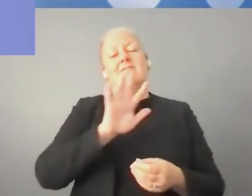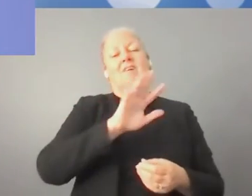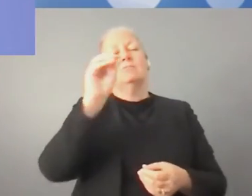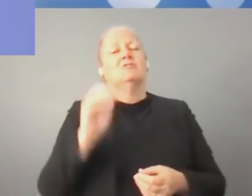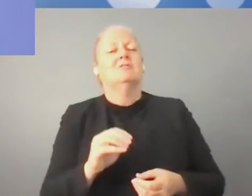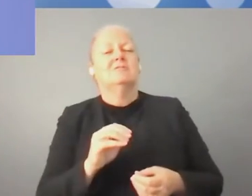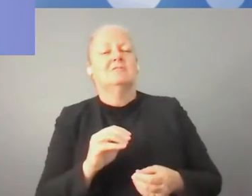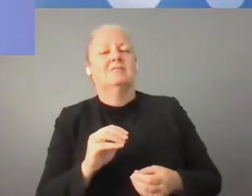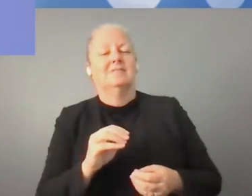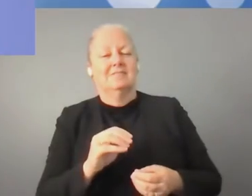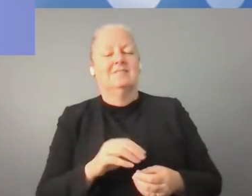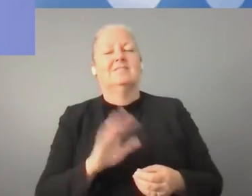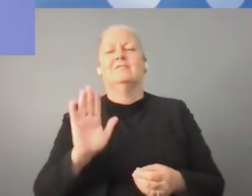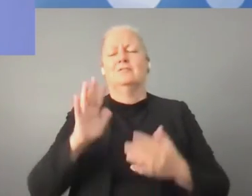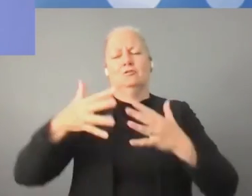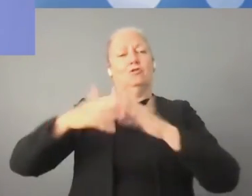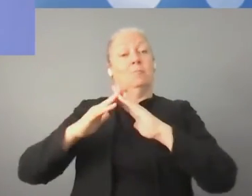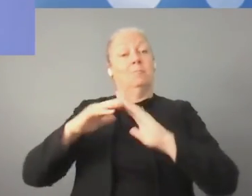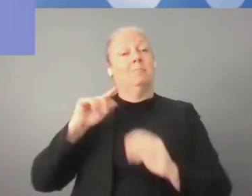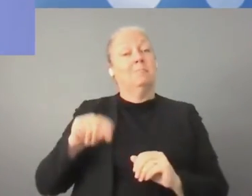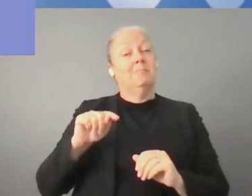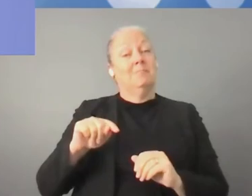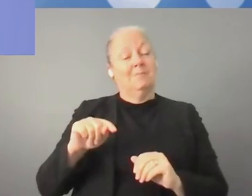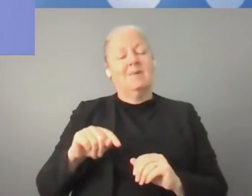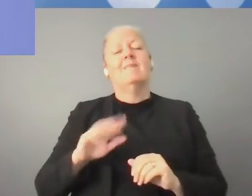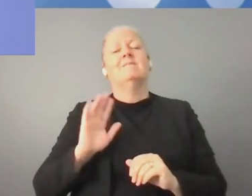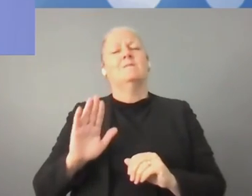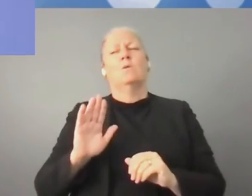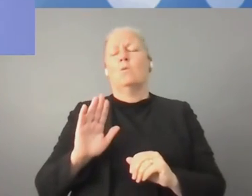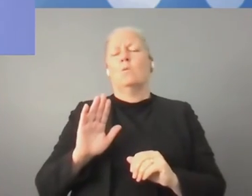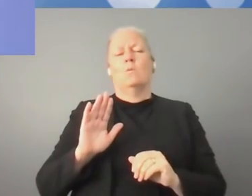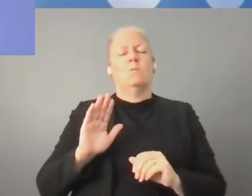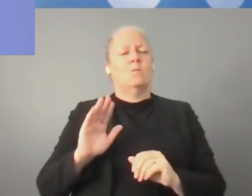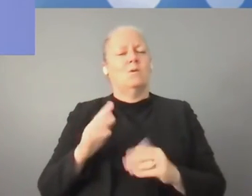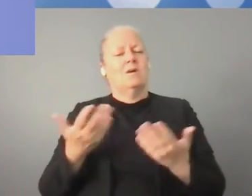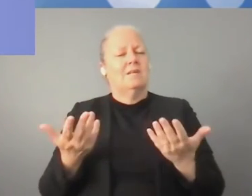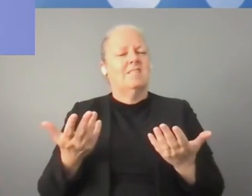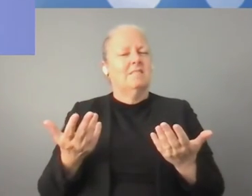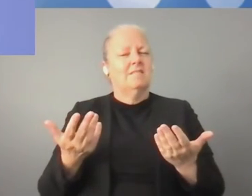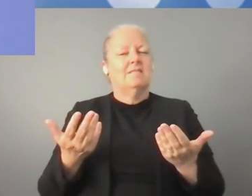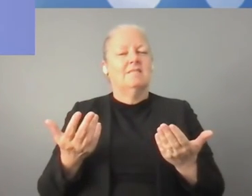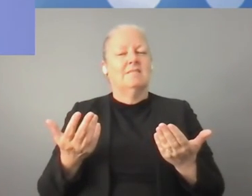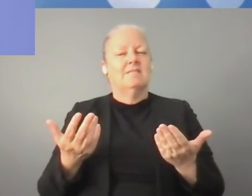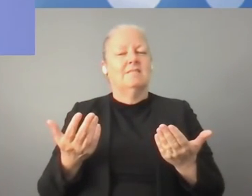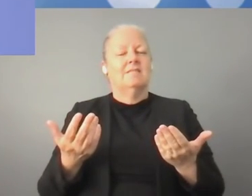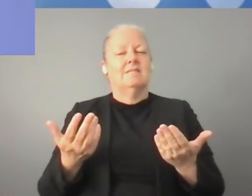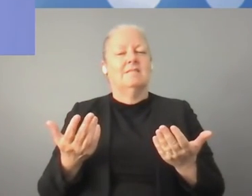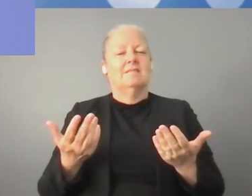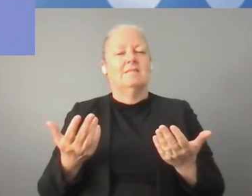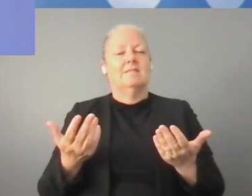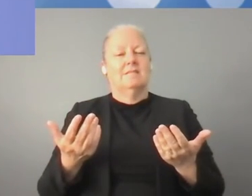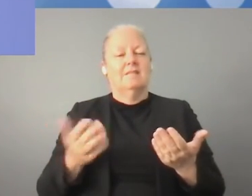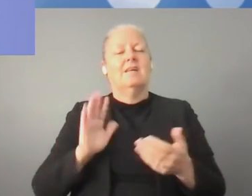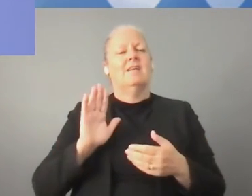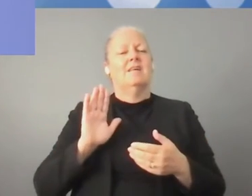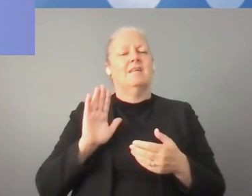startup using the intellectual property as a collateral. This is what I would like to add. And the other thing